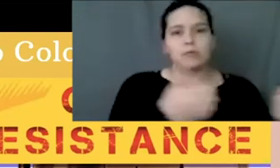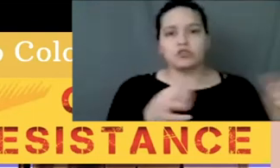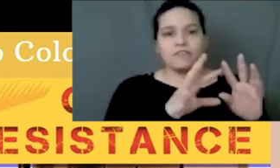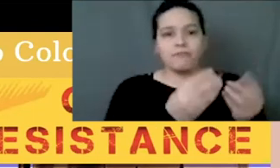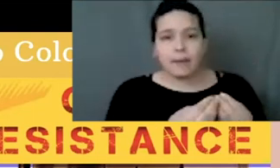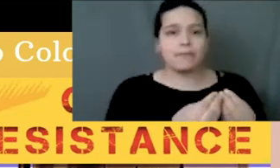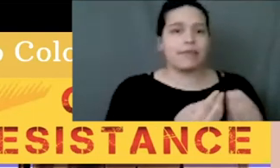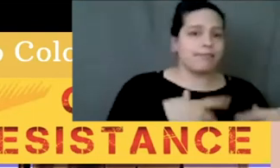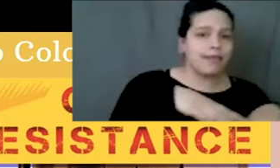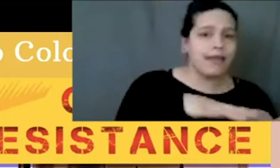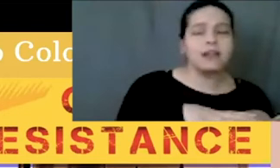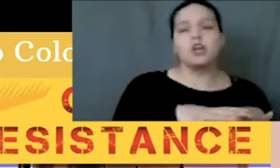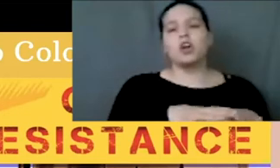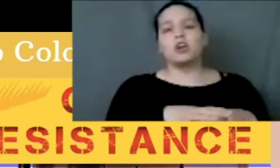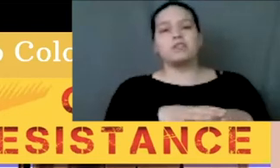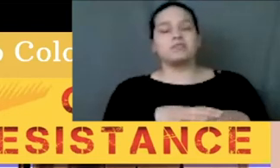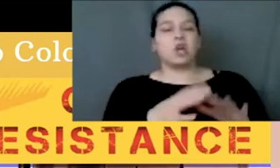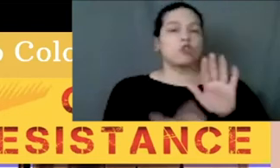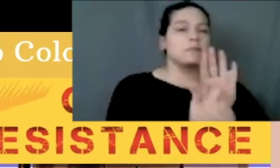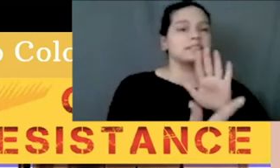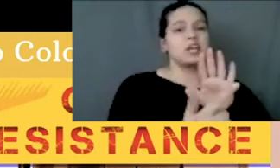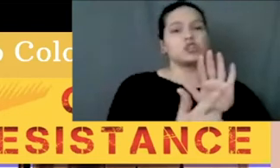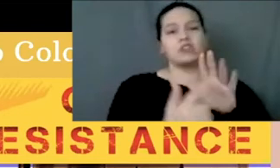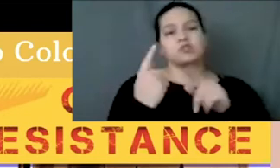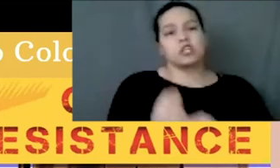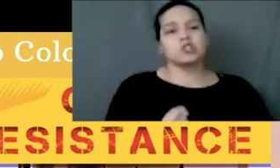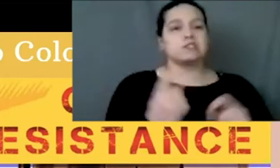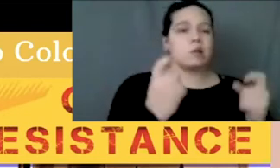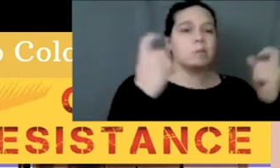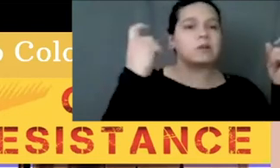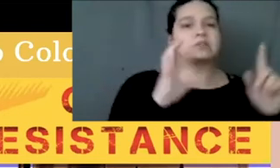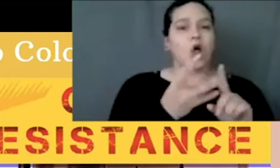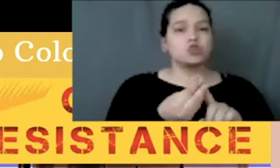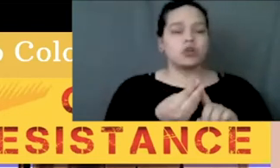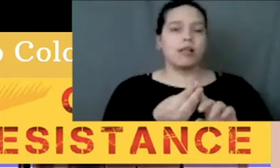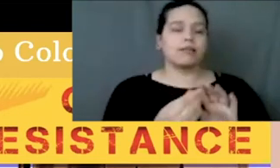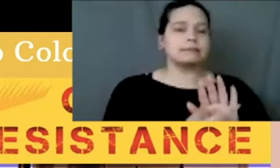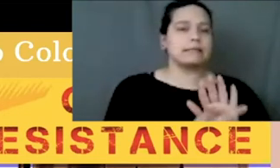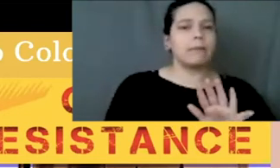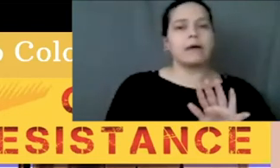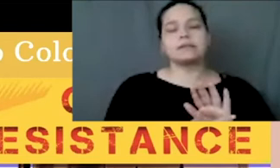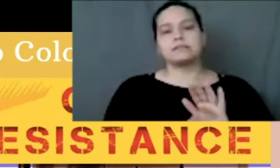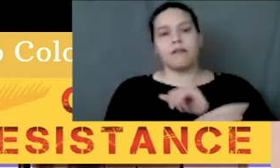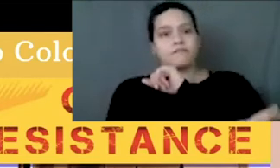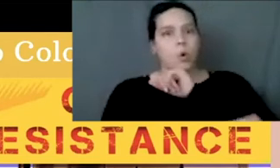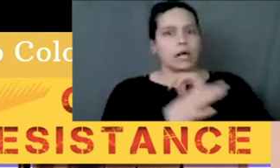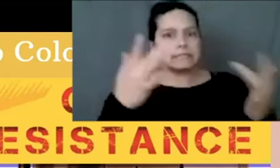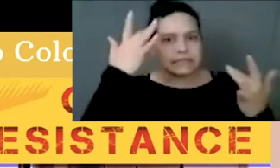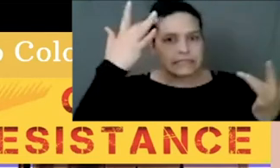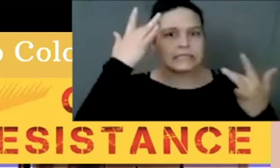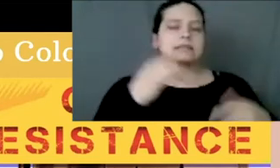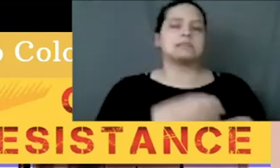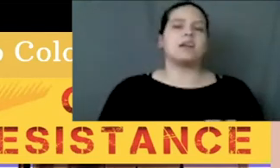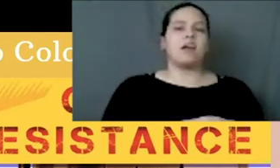criminalization of traditions and ceremonies, cultural stigmas, foreign diseases, imbalanced relationship